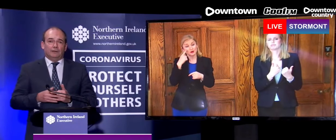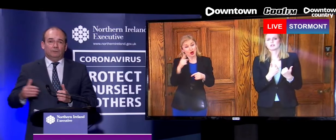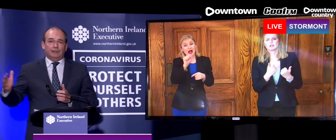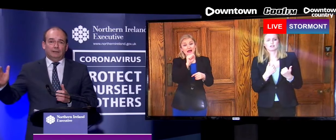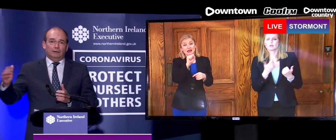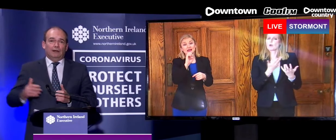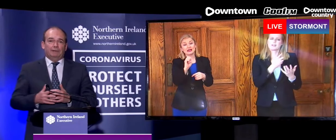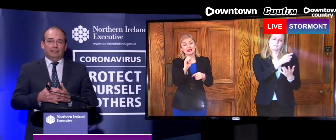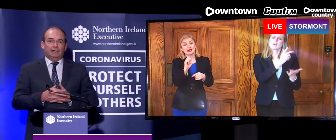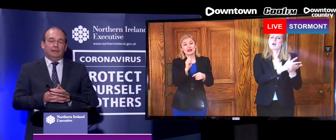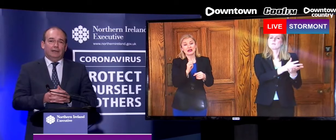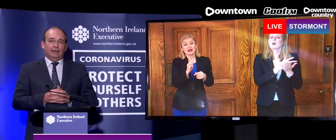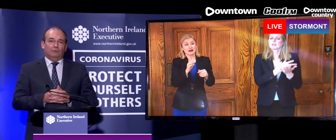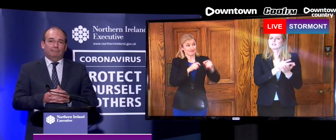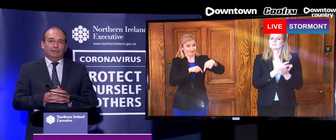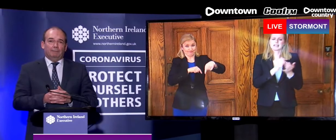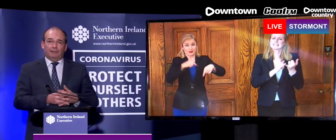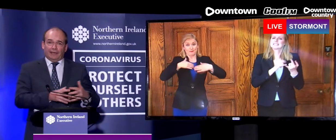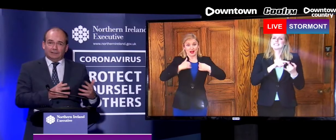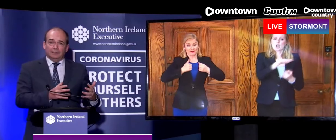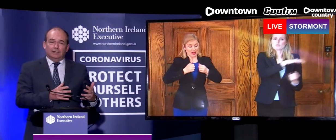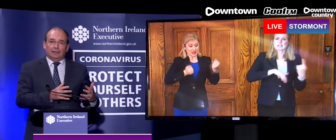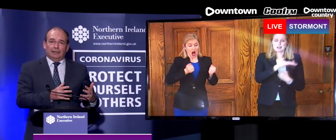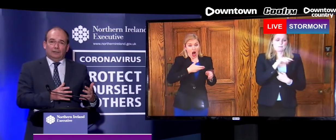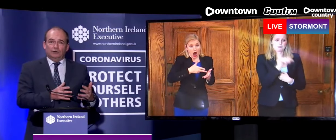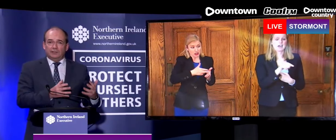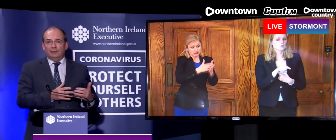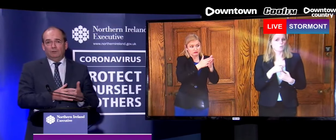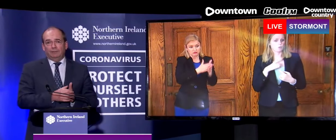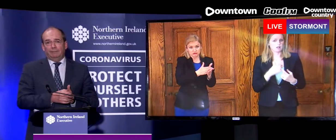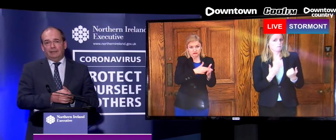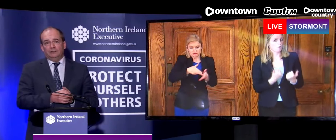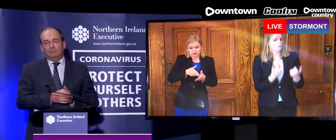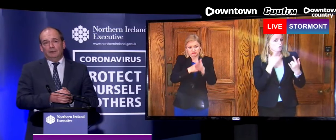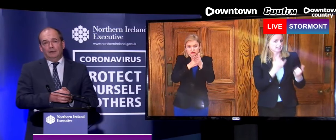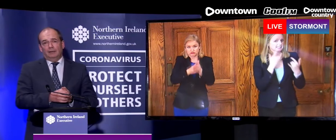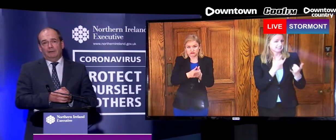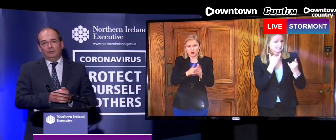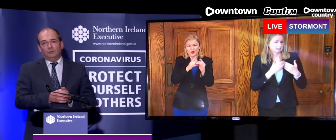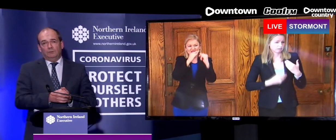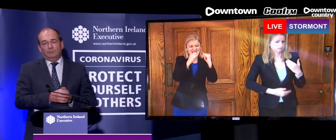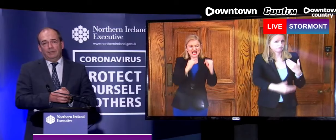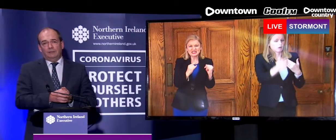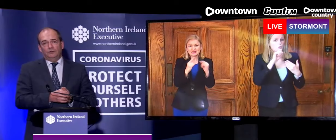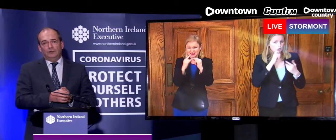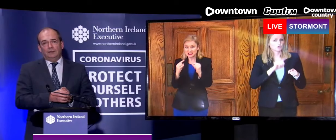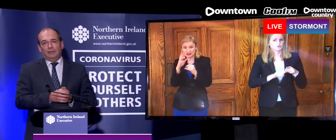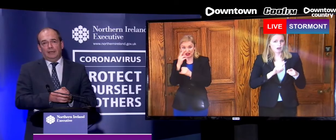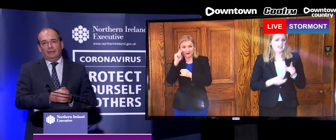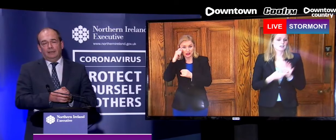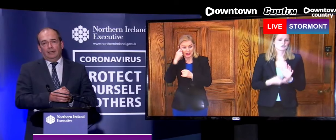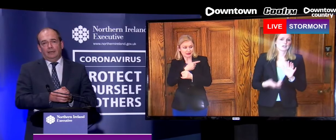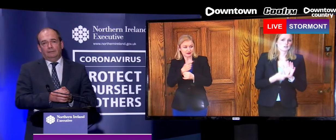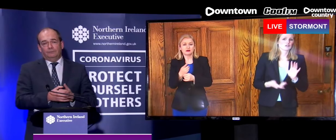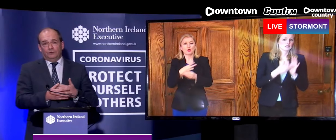car park. That will be rapidly ramping up, and that increasingly will be the mechanism by which we will be using